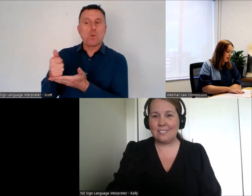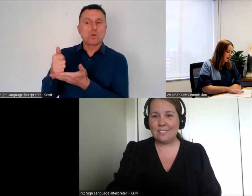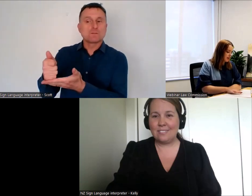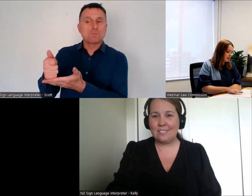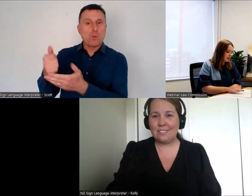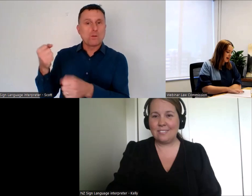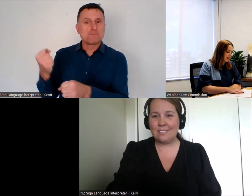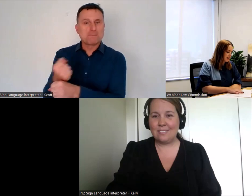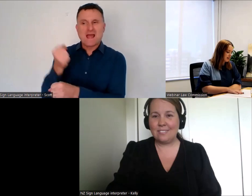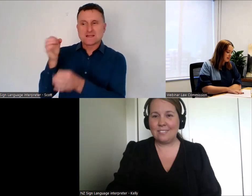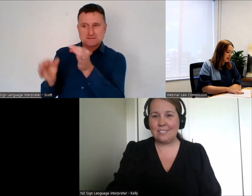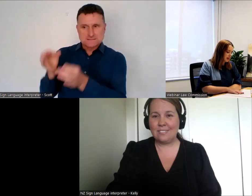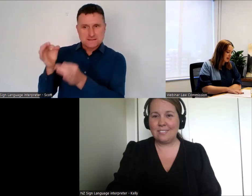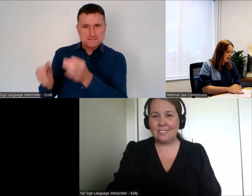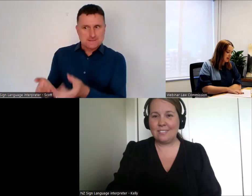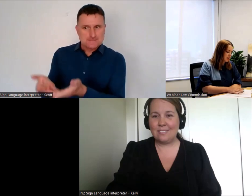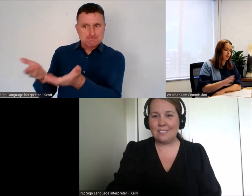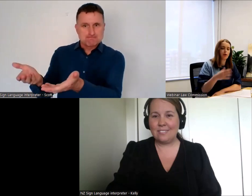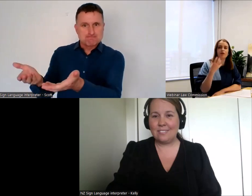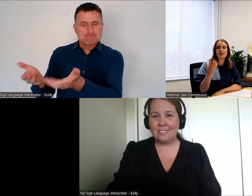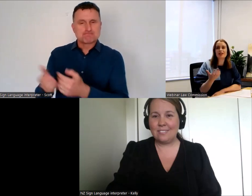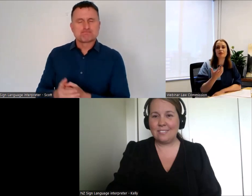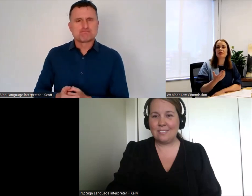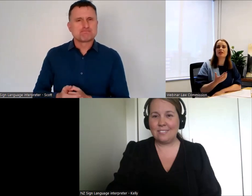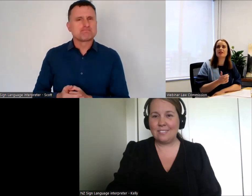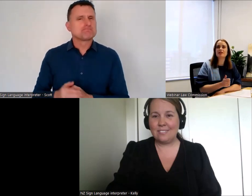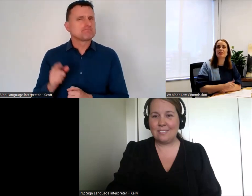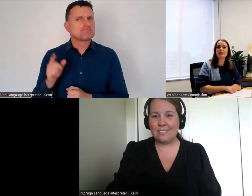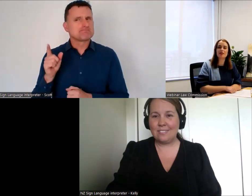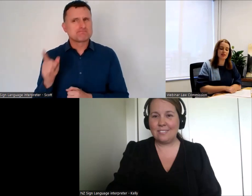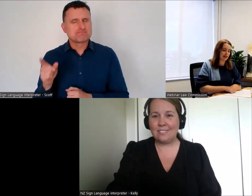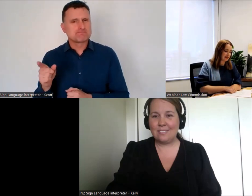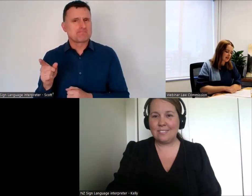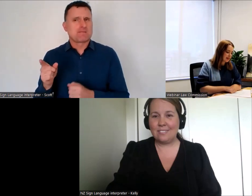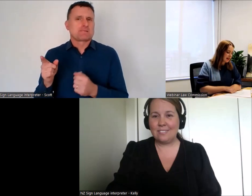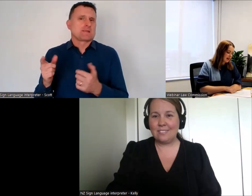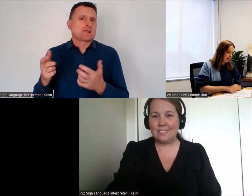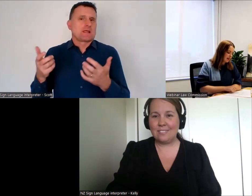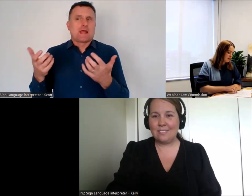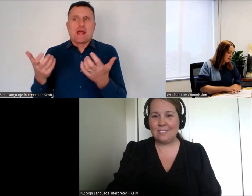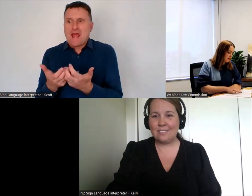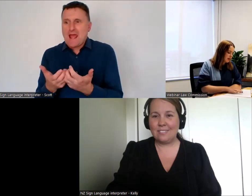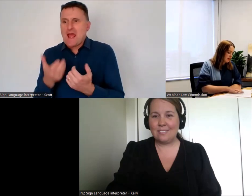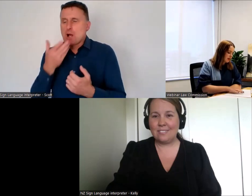and how this couldn't be more fully implemented in New Zealand.